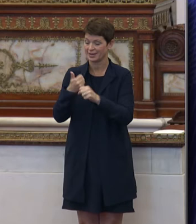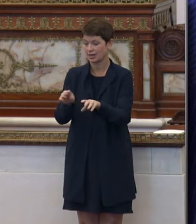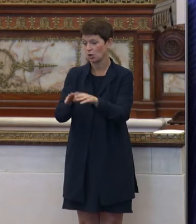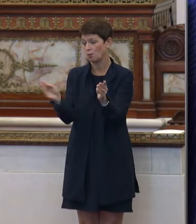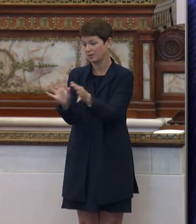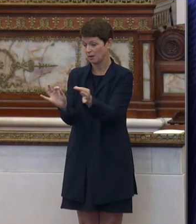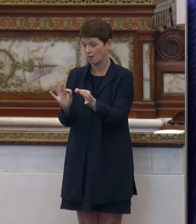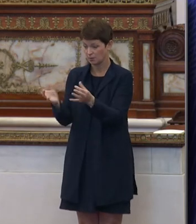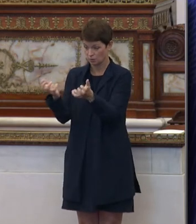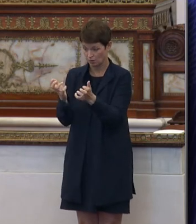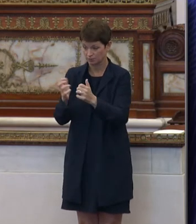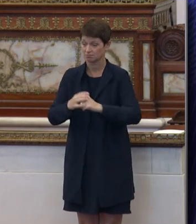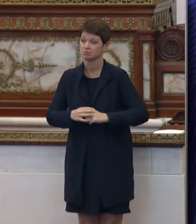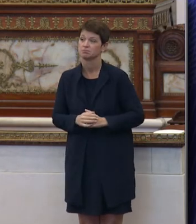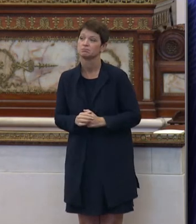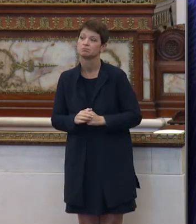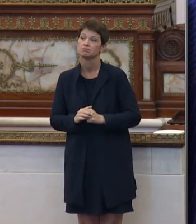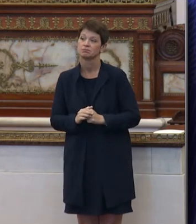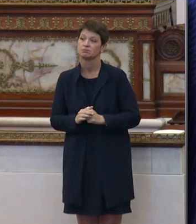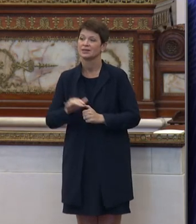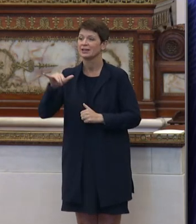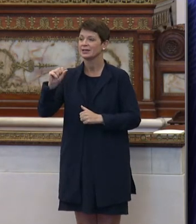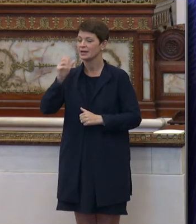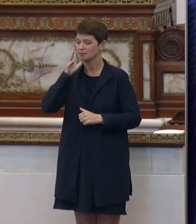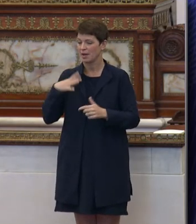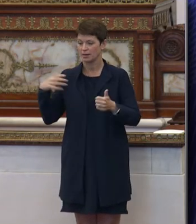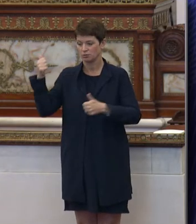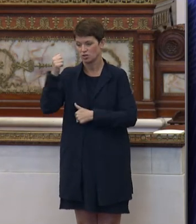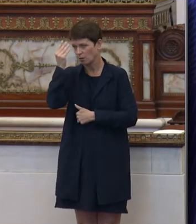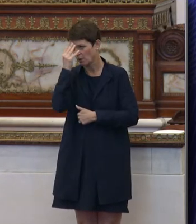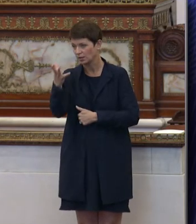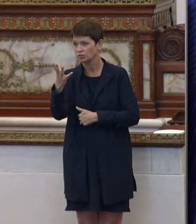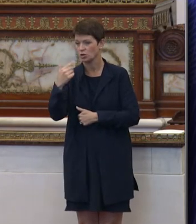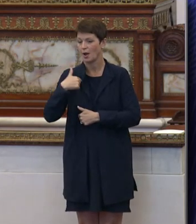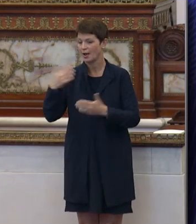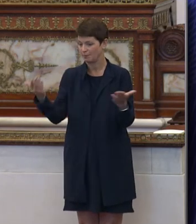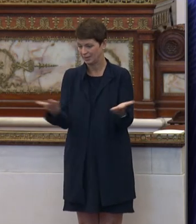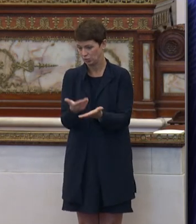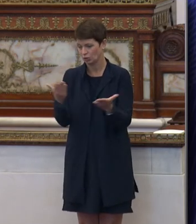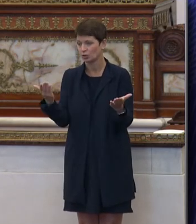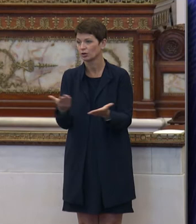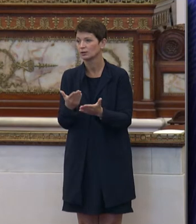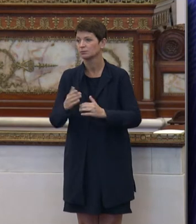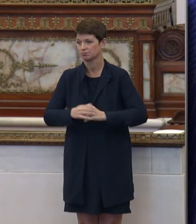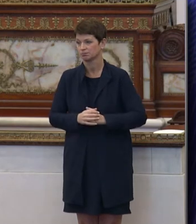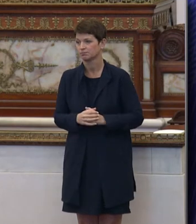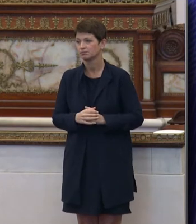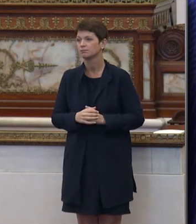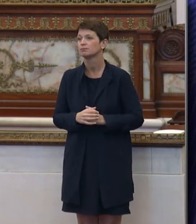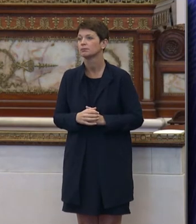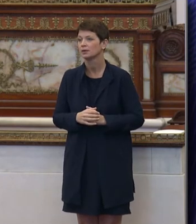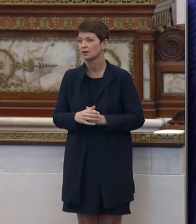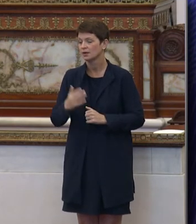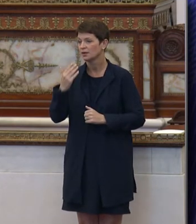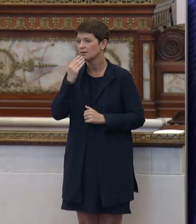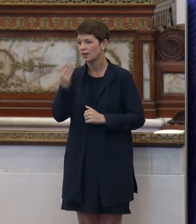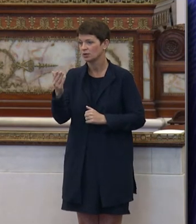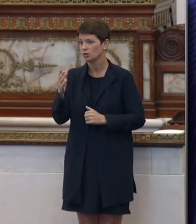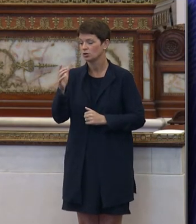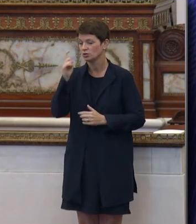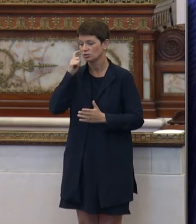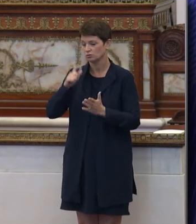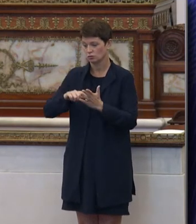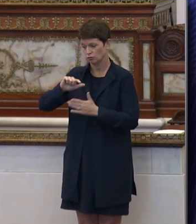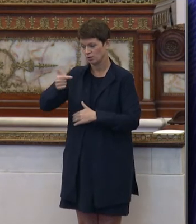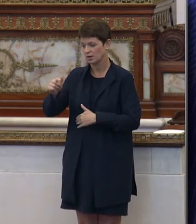opening comments? Yes, Madam Chair. I just want to be recognized as being present. Thank you. The chair